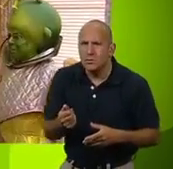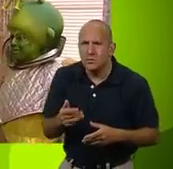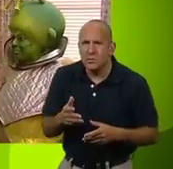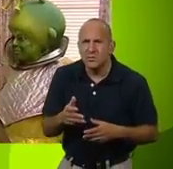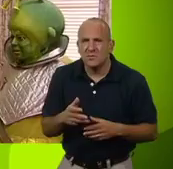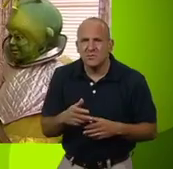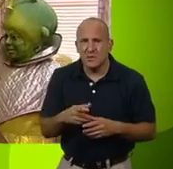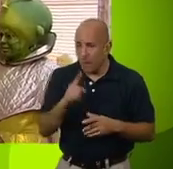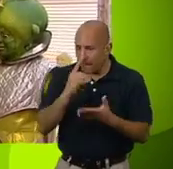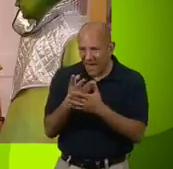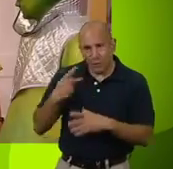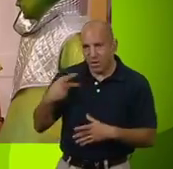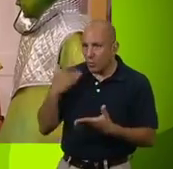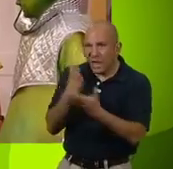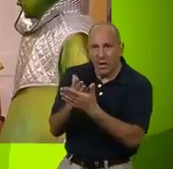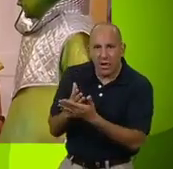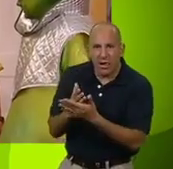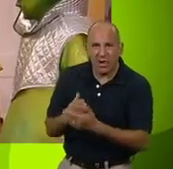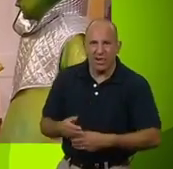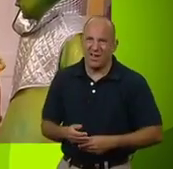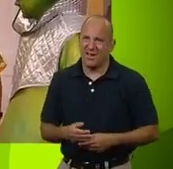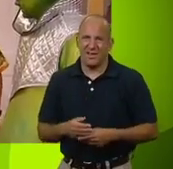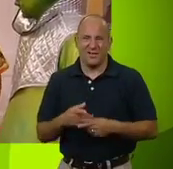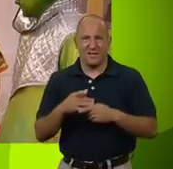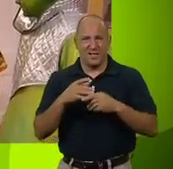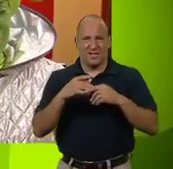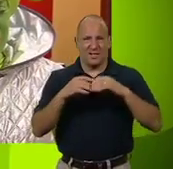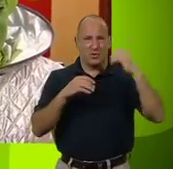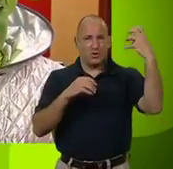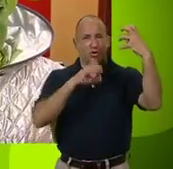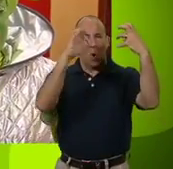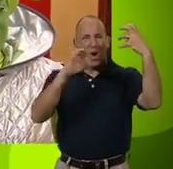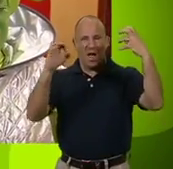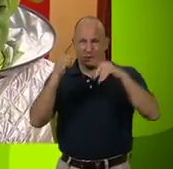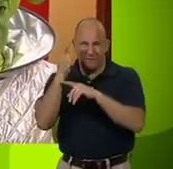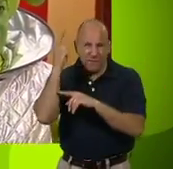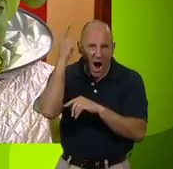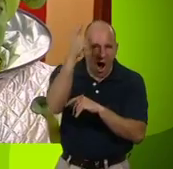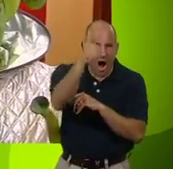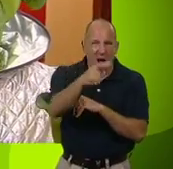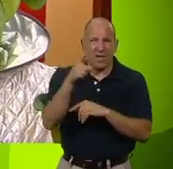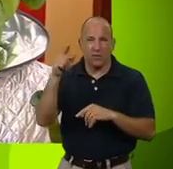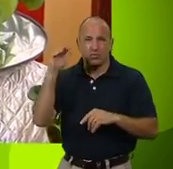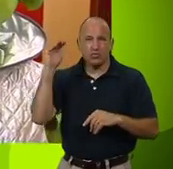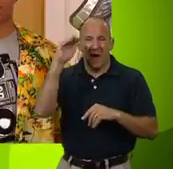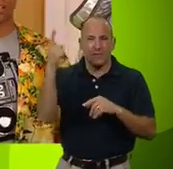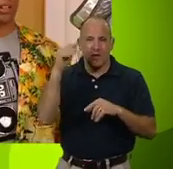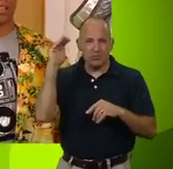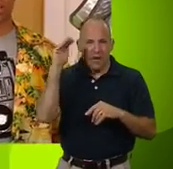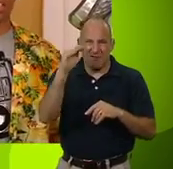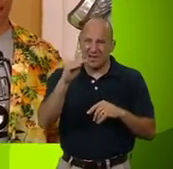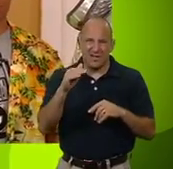You don't believe we're real aliens? Well, the distance between solar systems are so vast that interstellar travel is unlikely to be a reality.